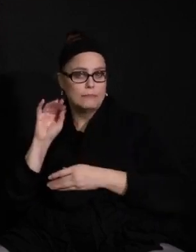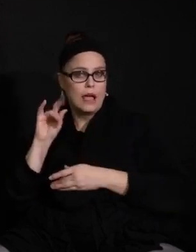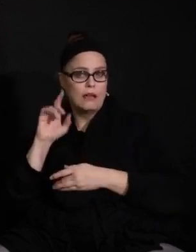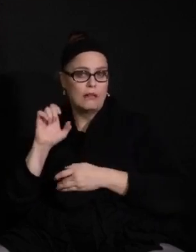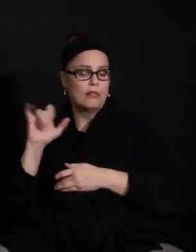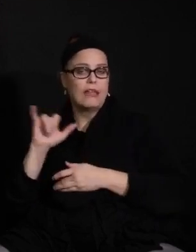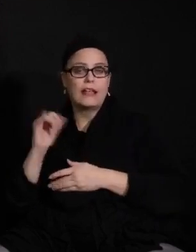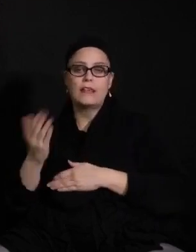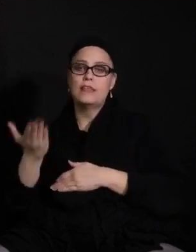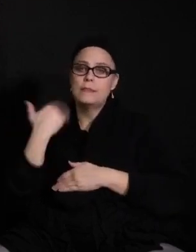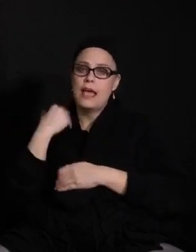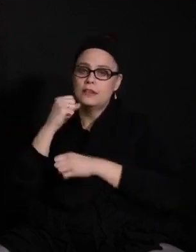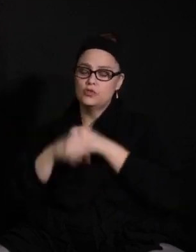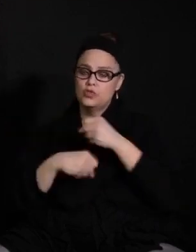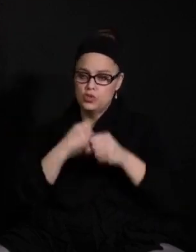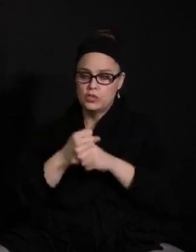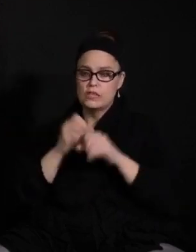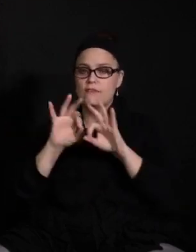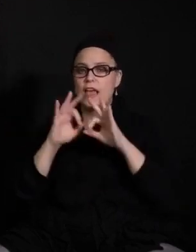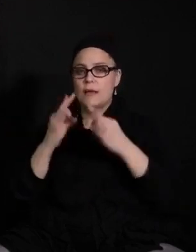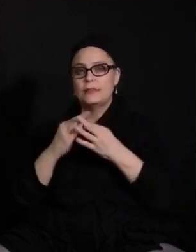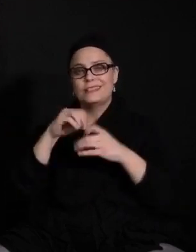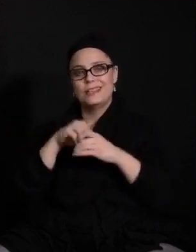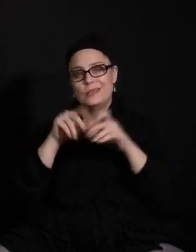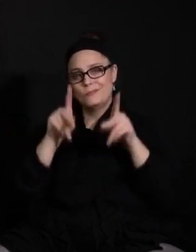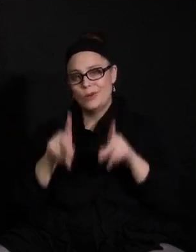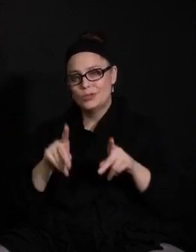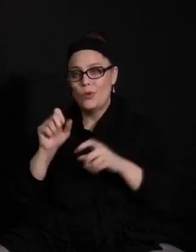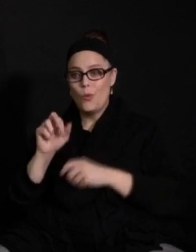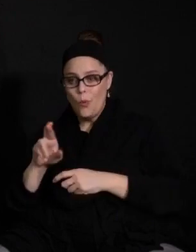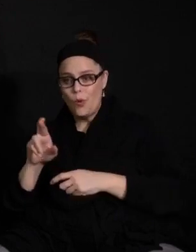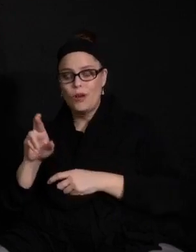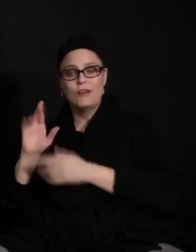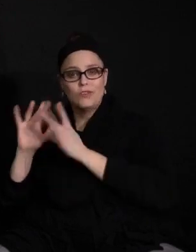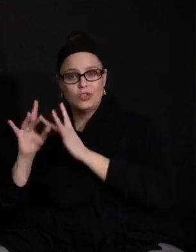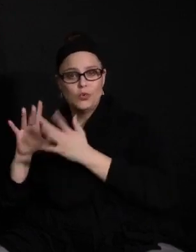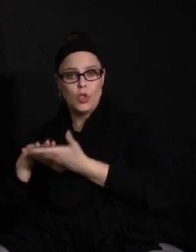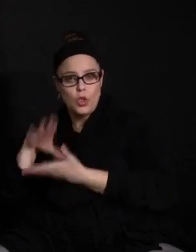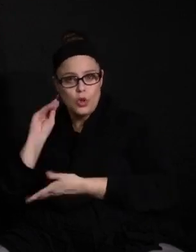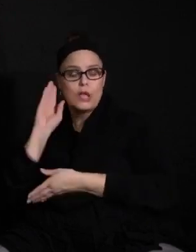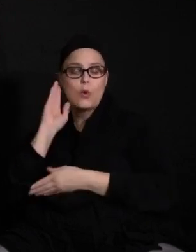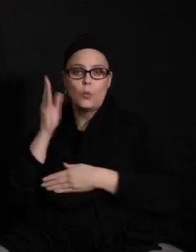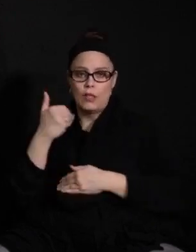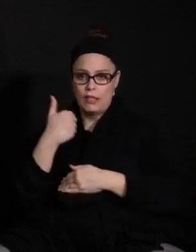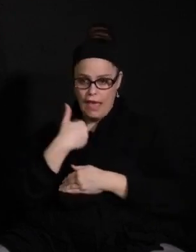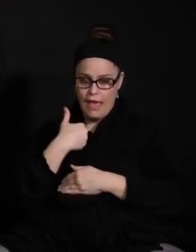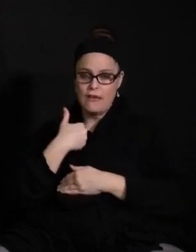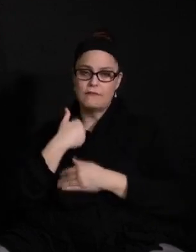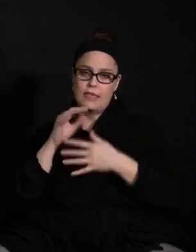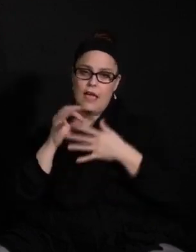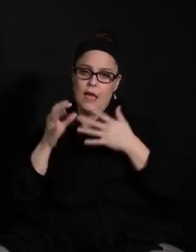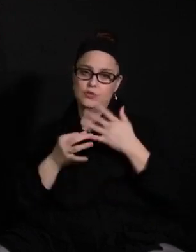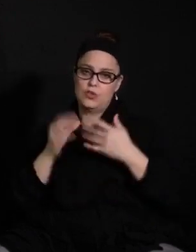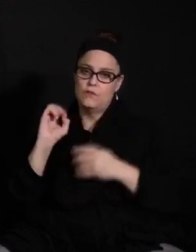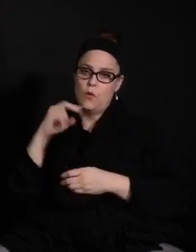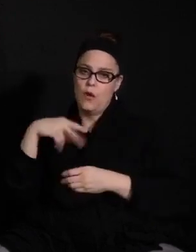families that are in person as well as in virtual learning will have the option to opt out.